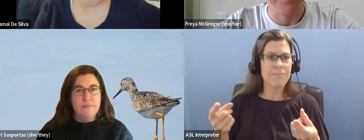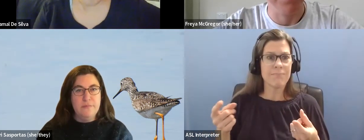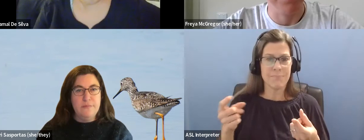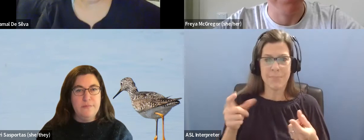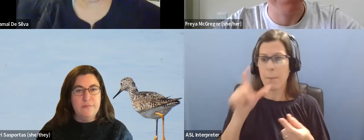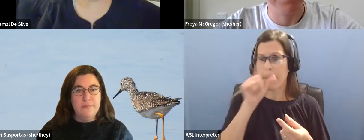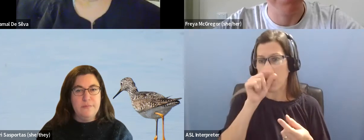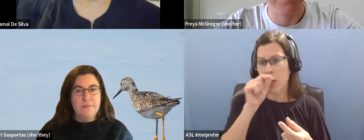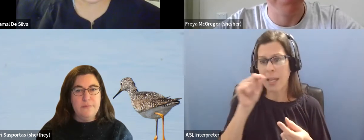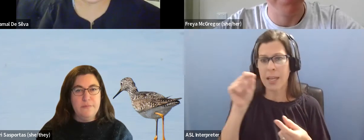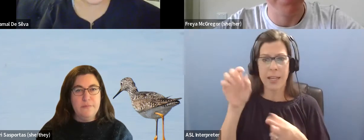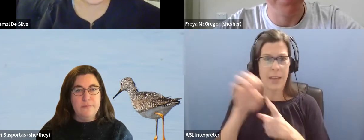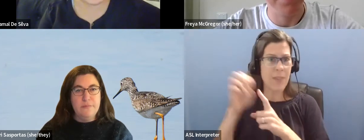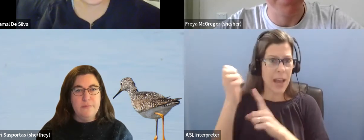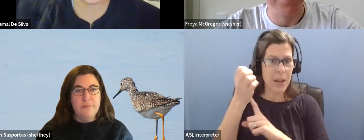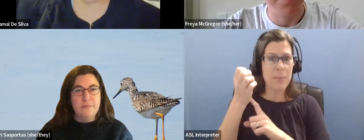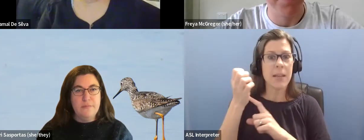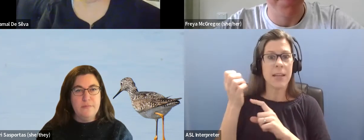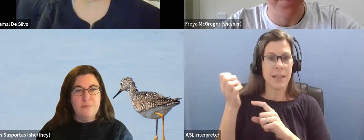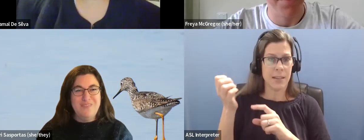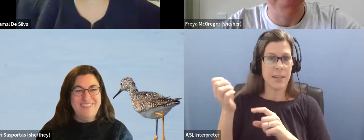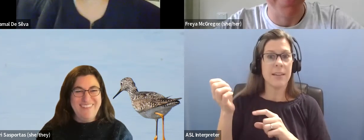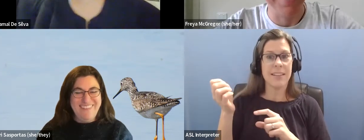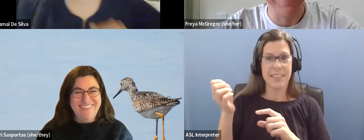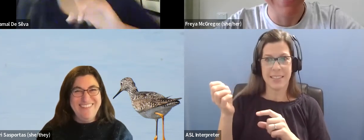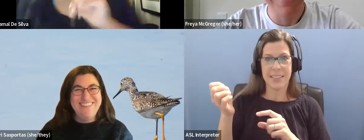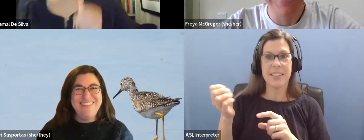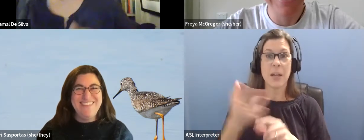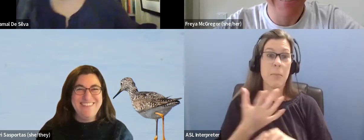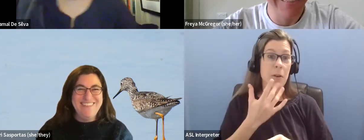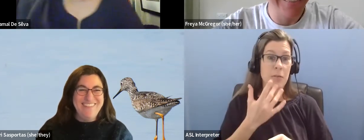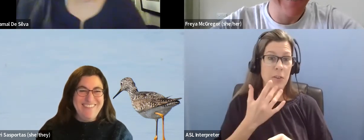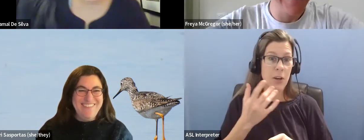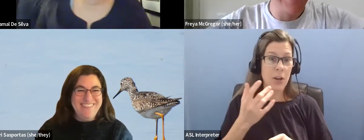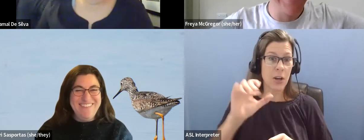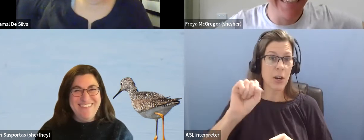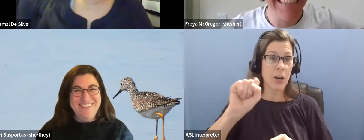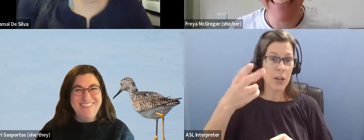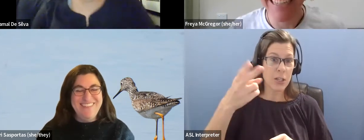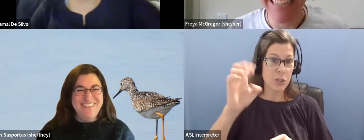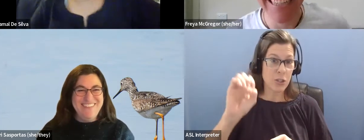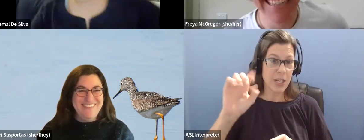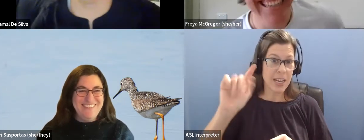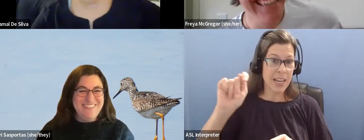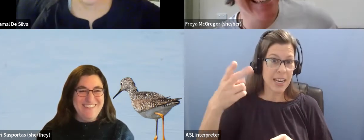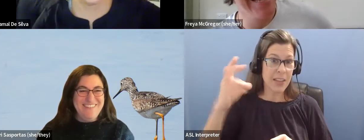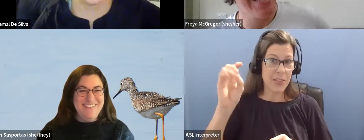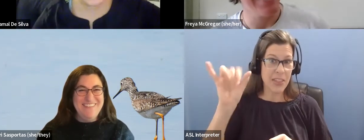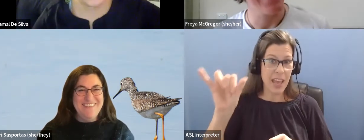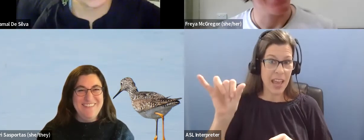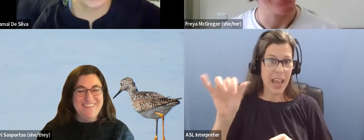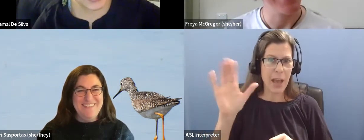they, saw a pyrux, I'm gonna mess up this bird name, I'm sorry. It's